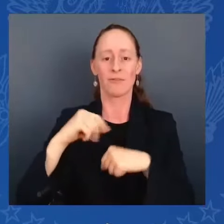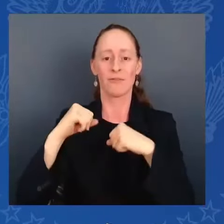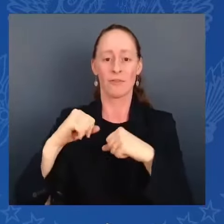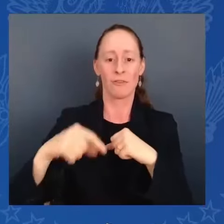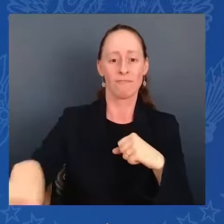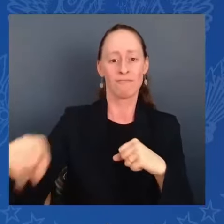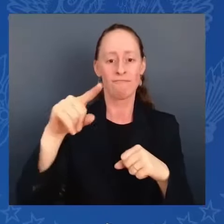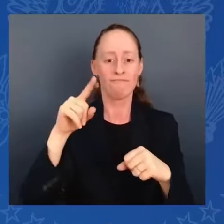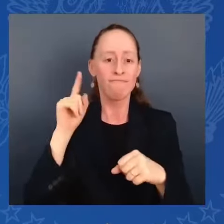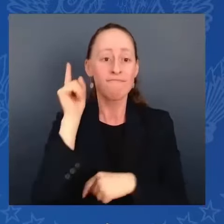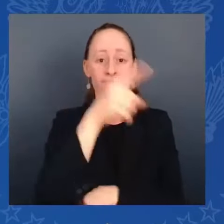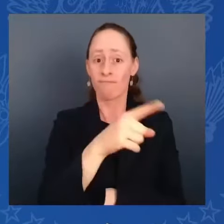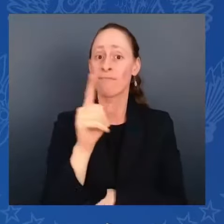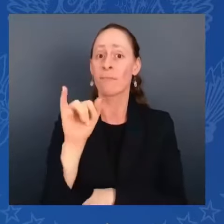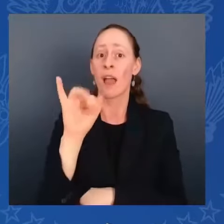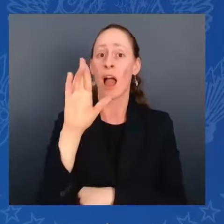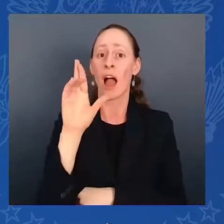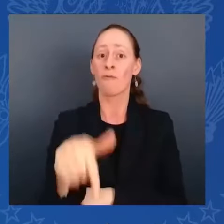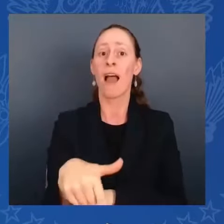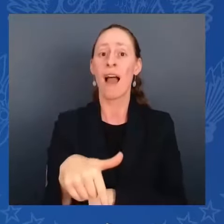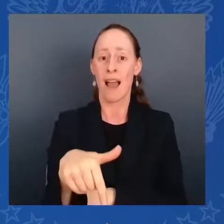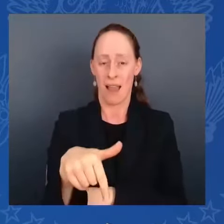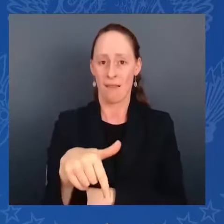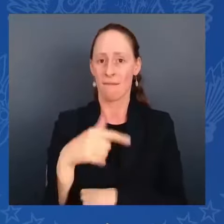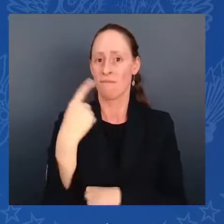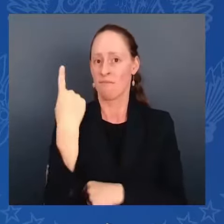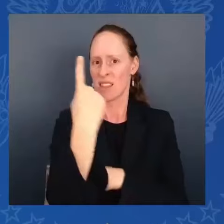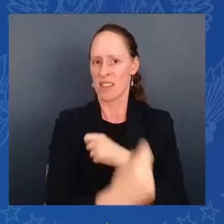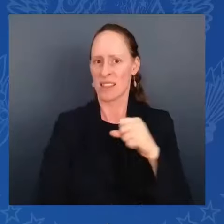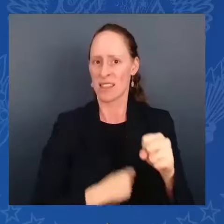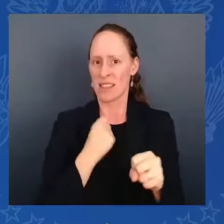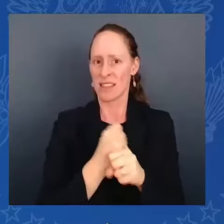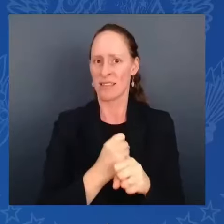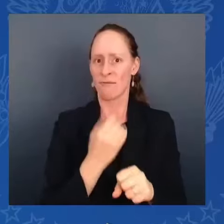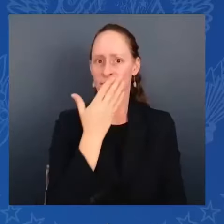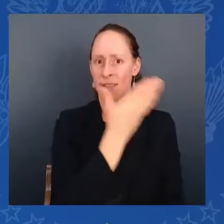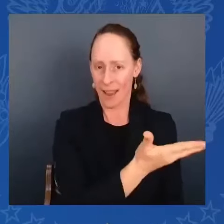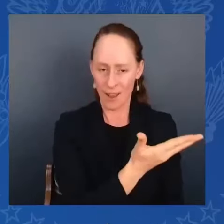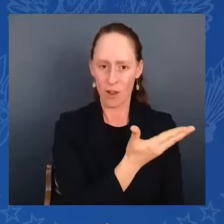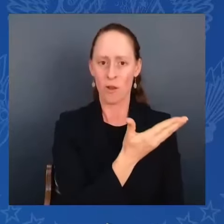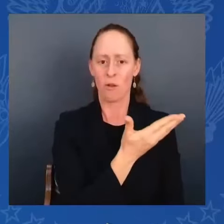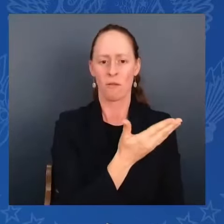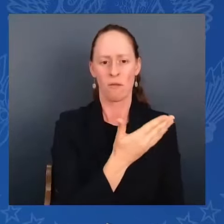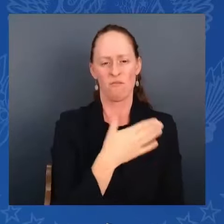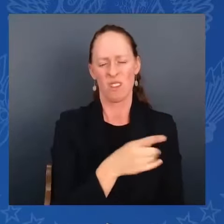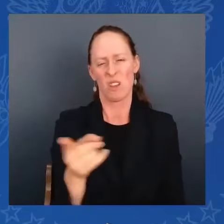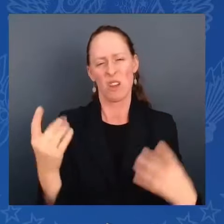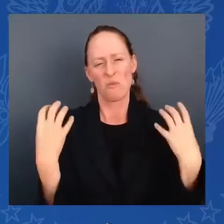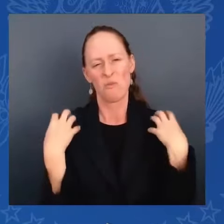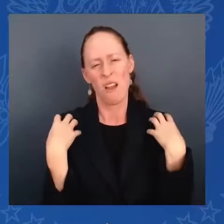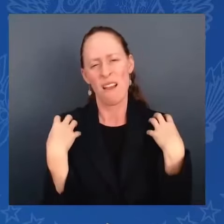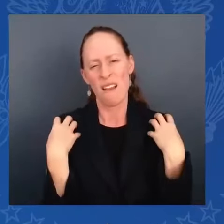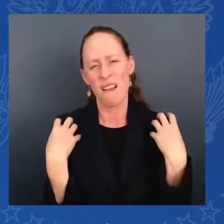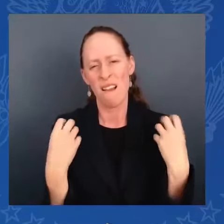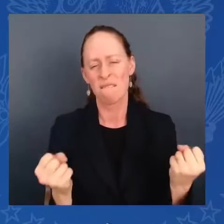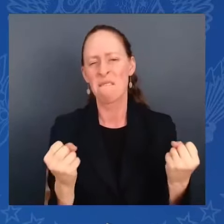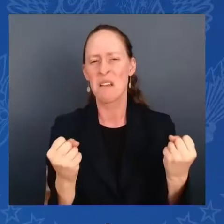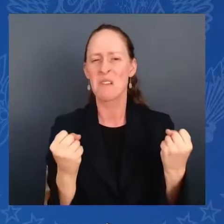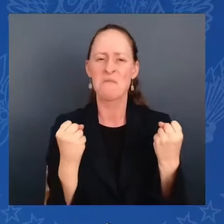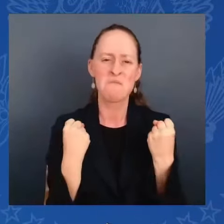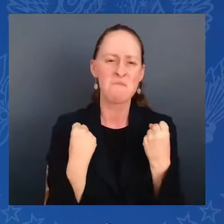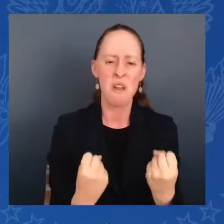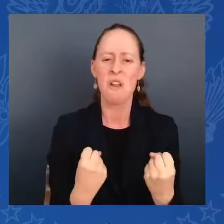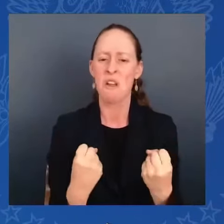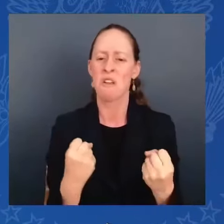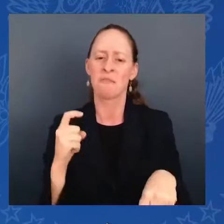our country. You're the brave and the bold who stepped forward for all of us. You're the spouses who always cheered twice as